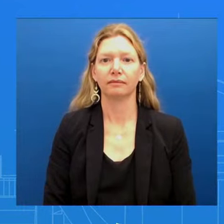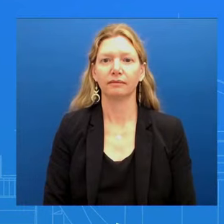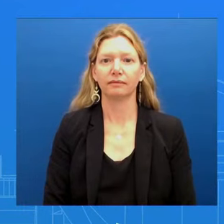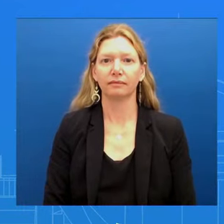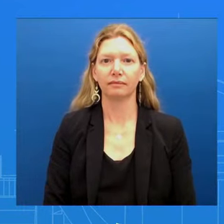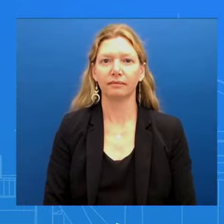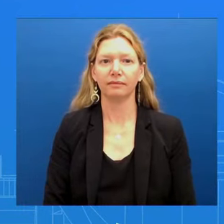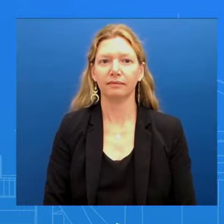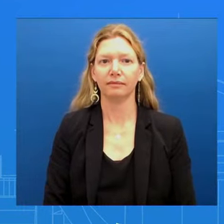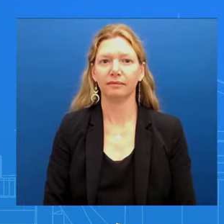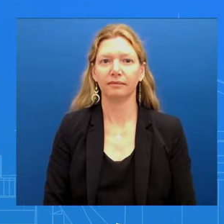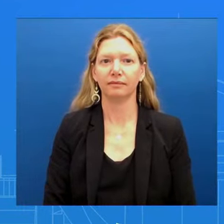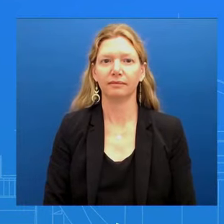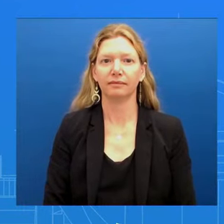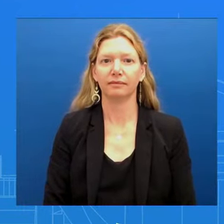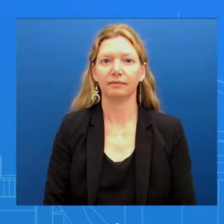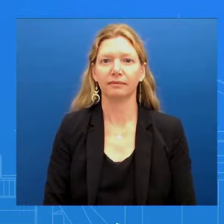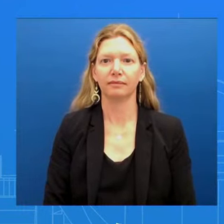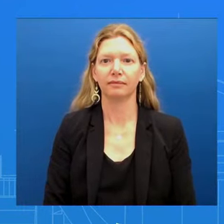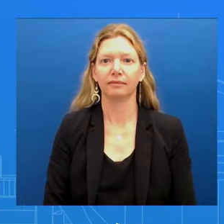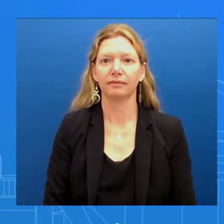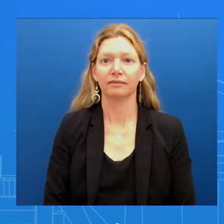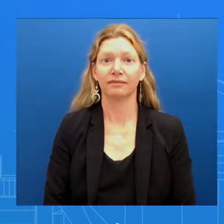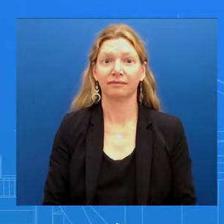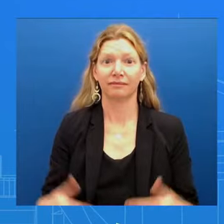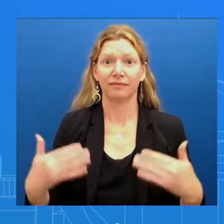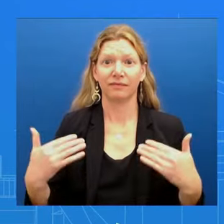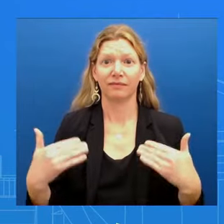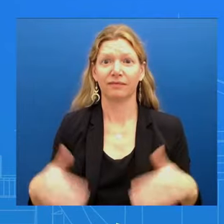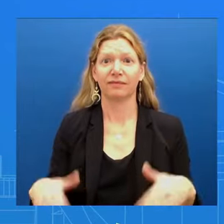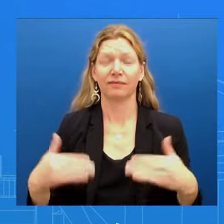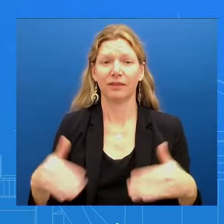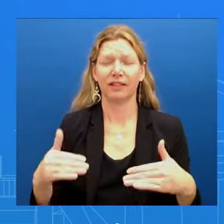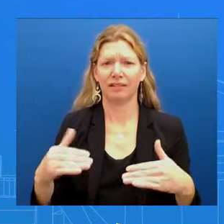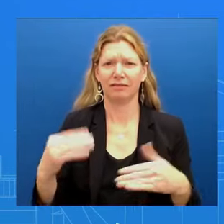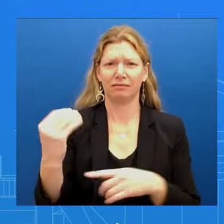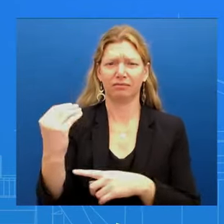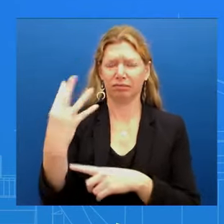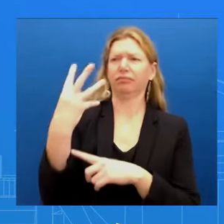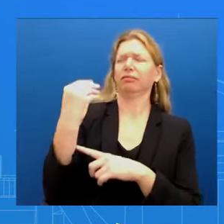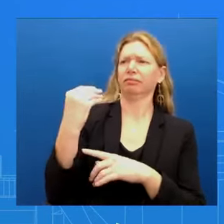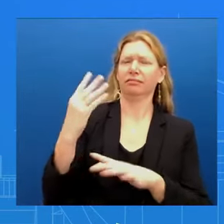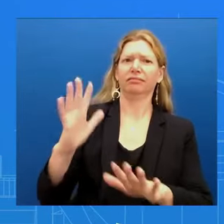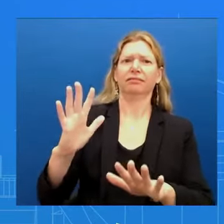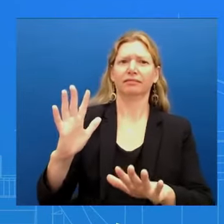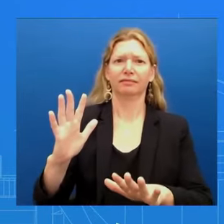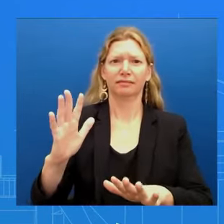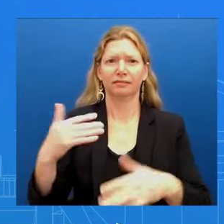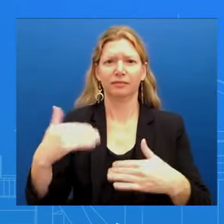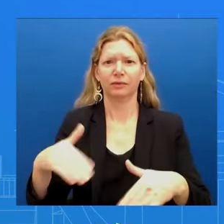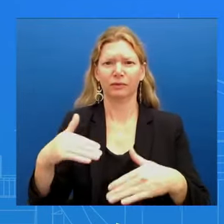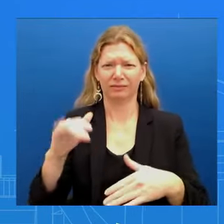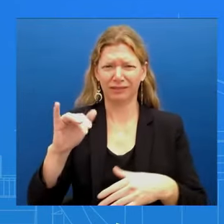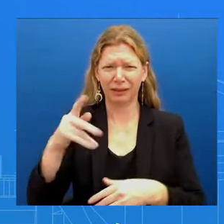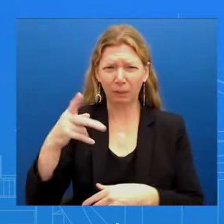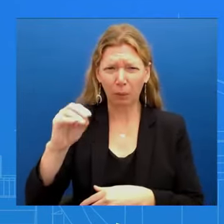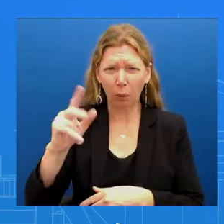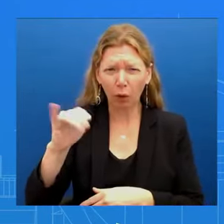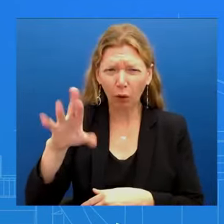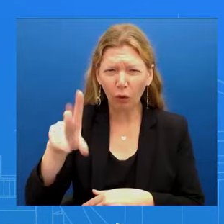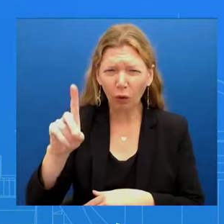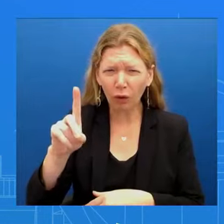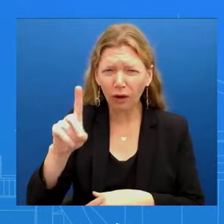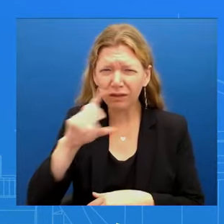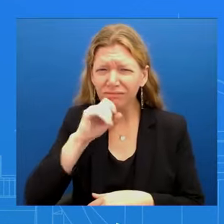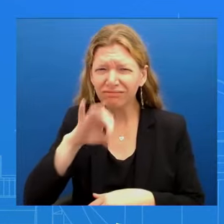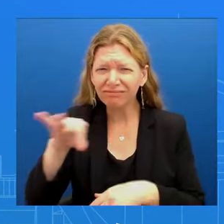Well that was a flash my goodness is that a Polaroid whoa taking us